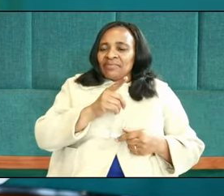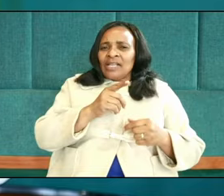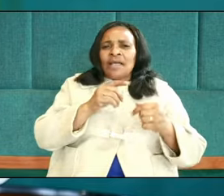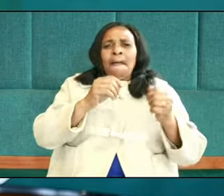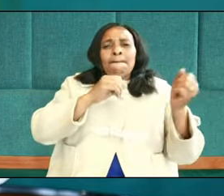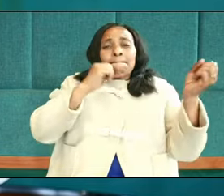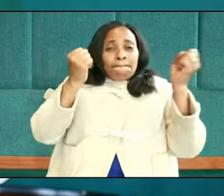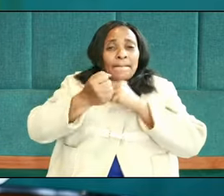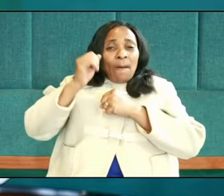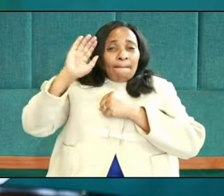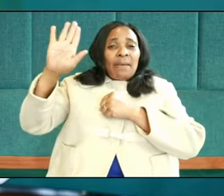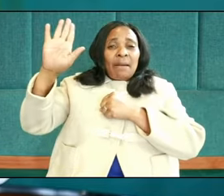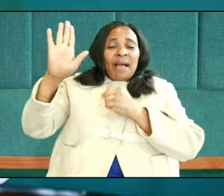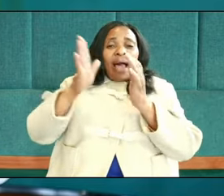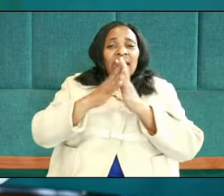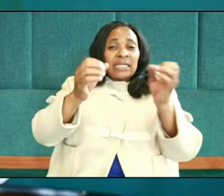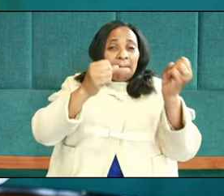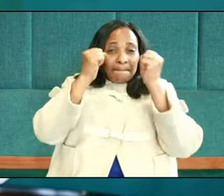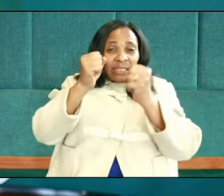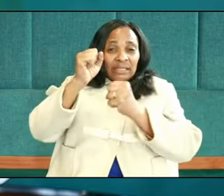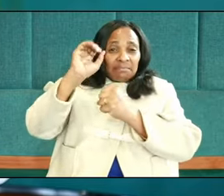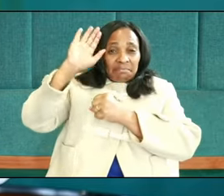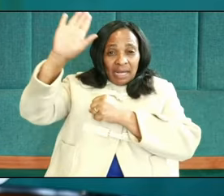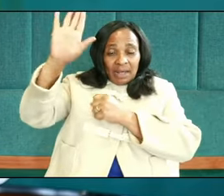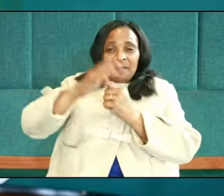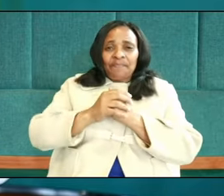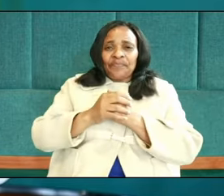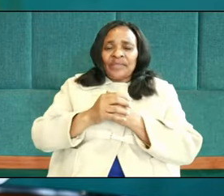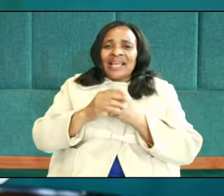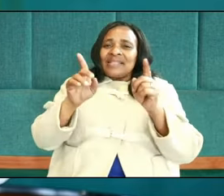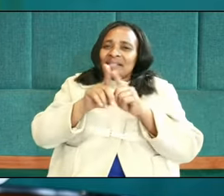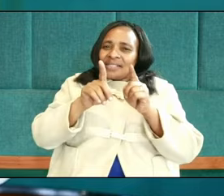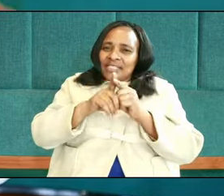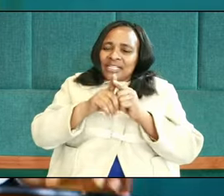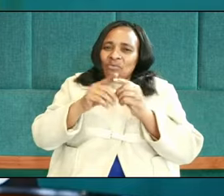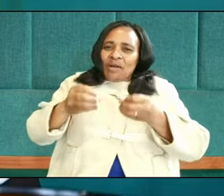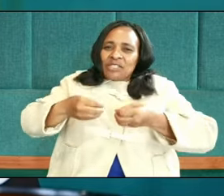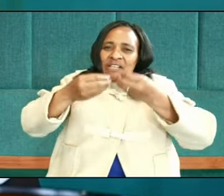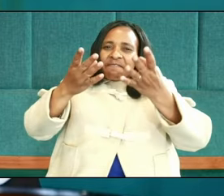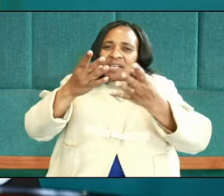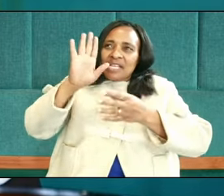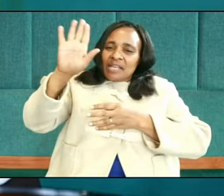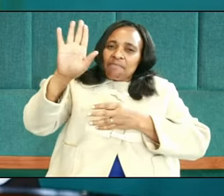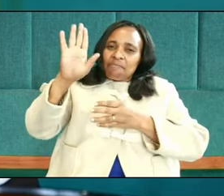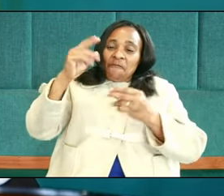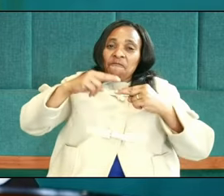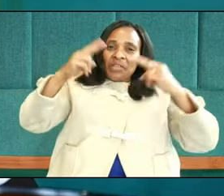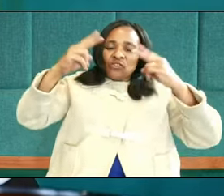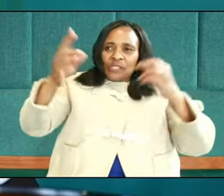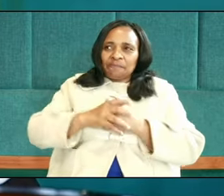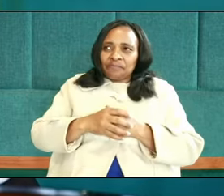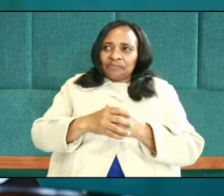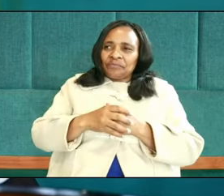my power and my might have given me this wealth. God is